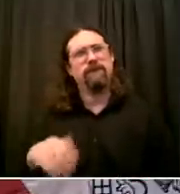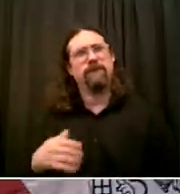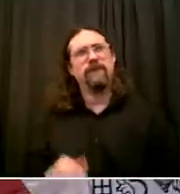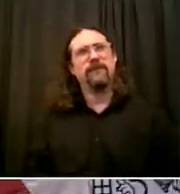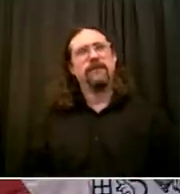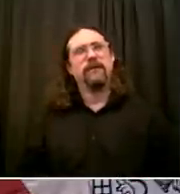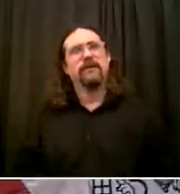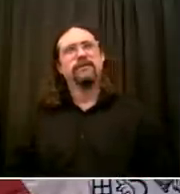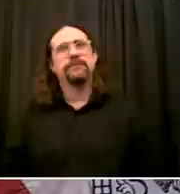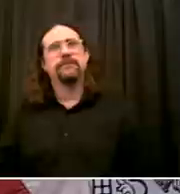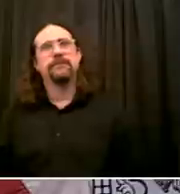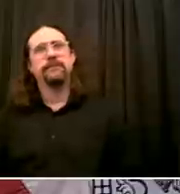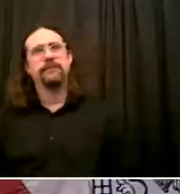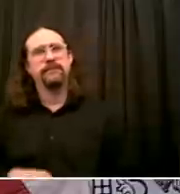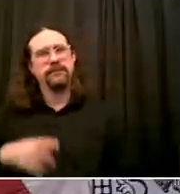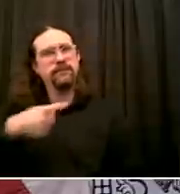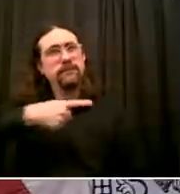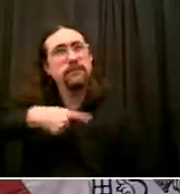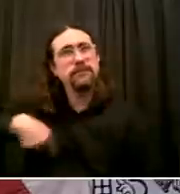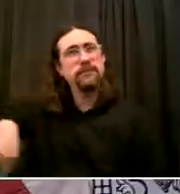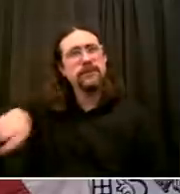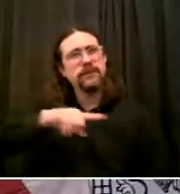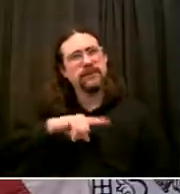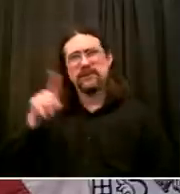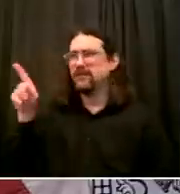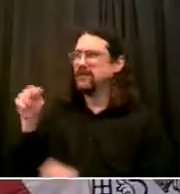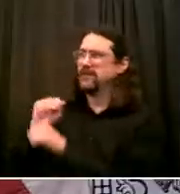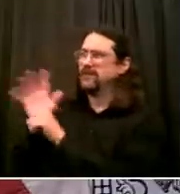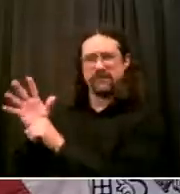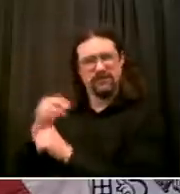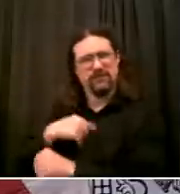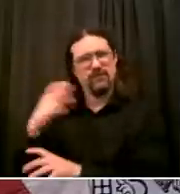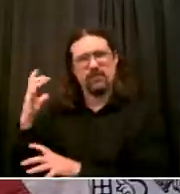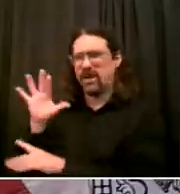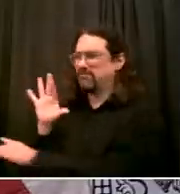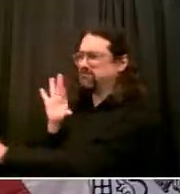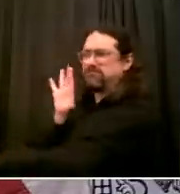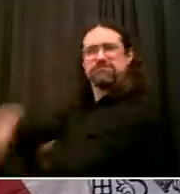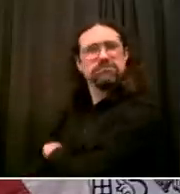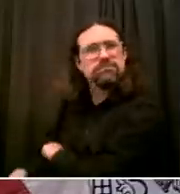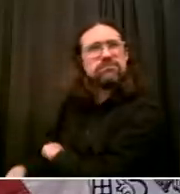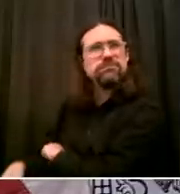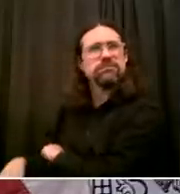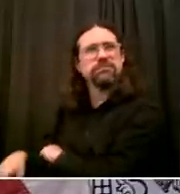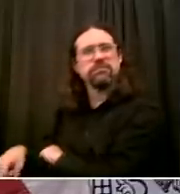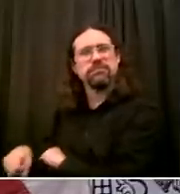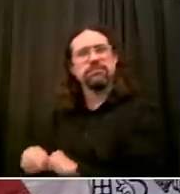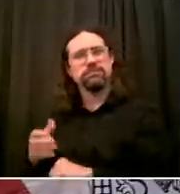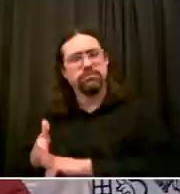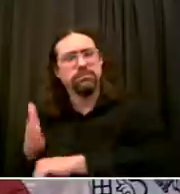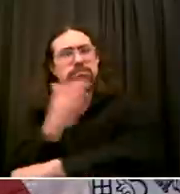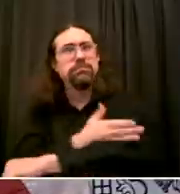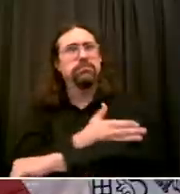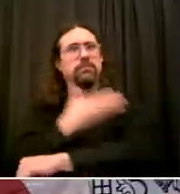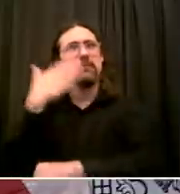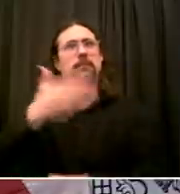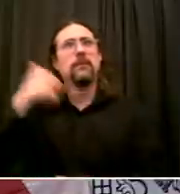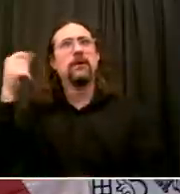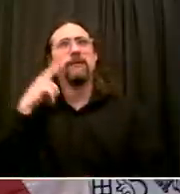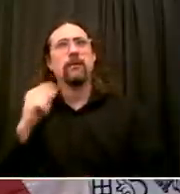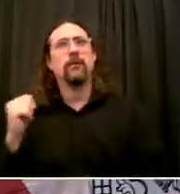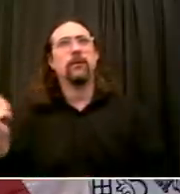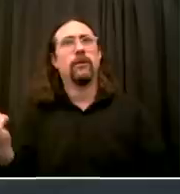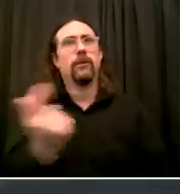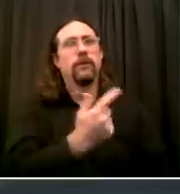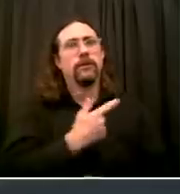transformation And change So I'll conclude today With what we do every day And I'm happy to say again